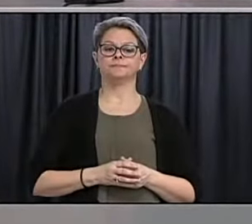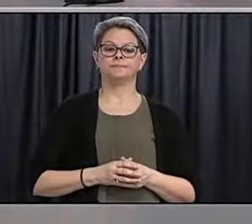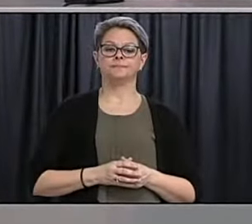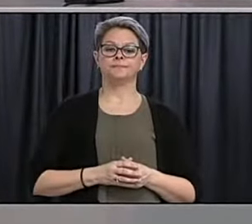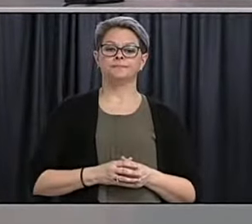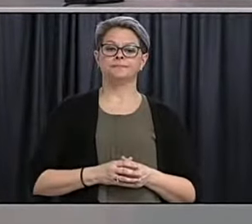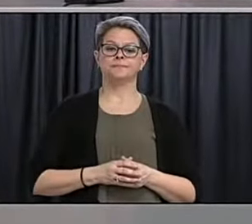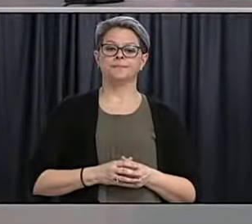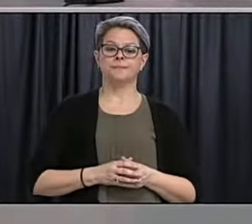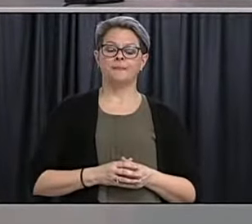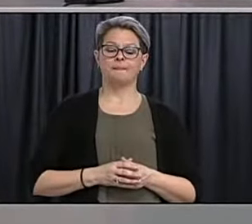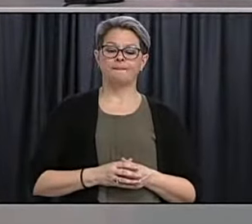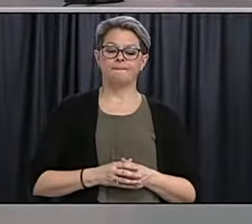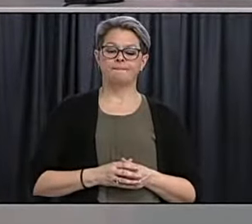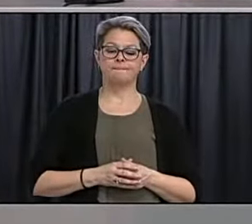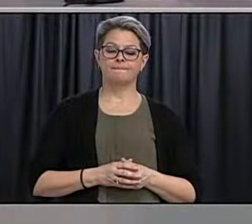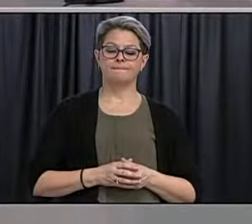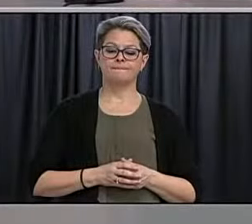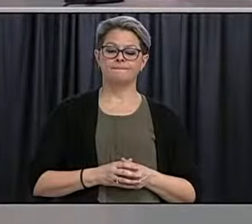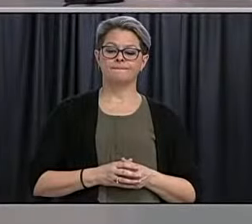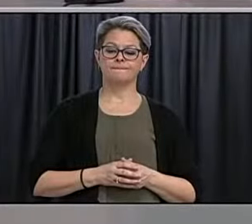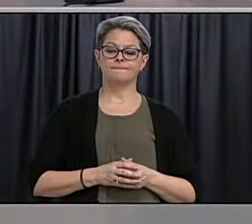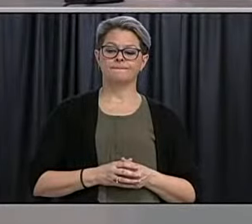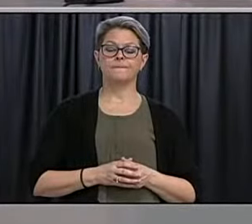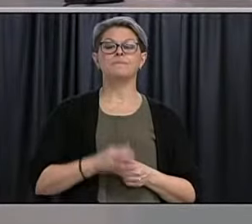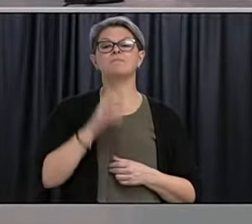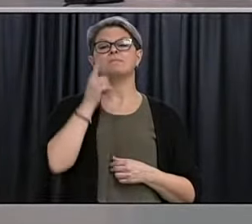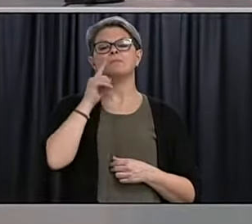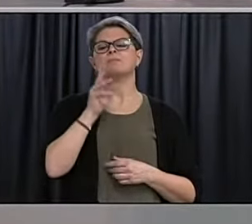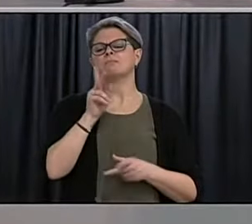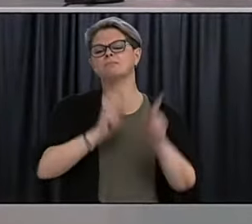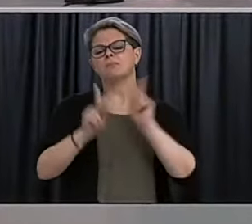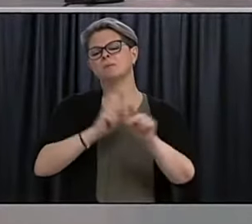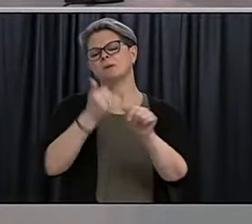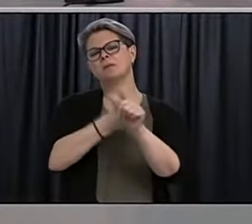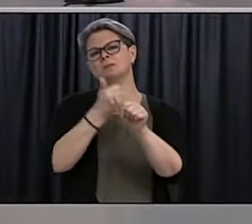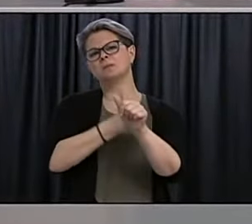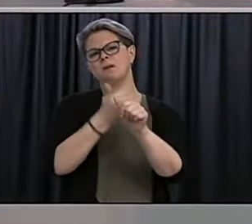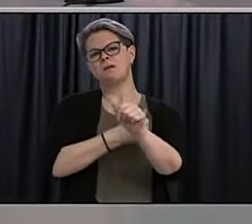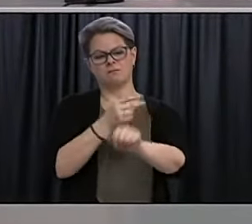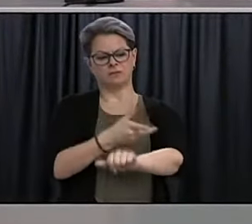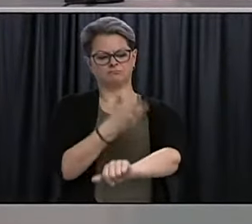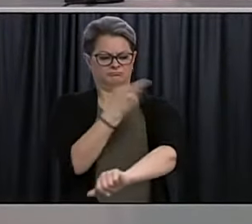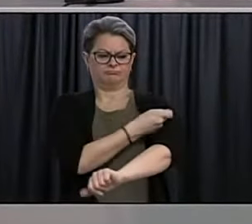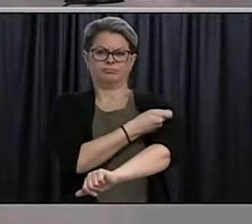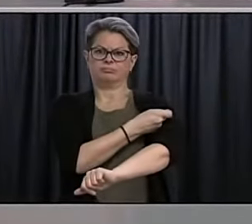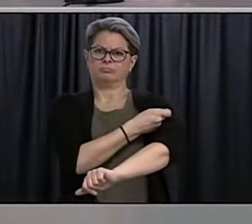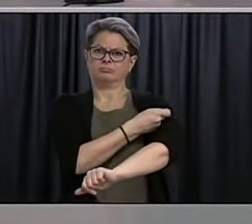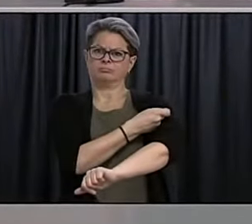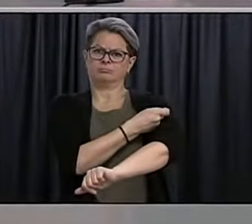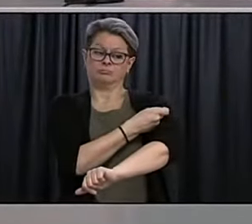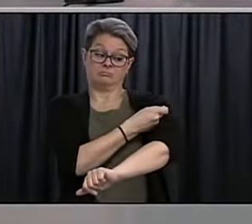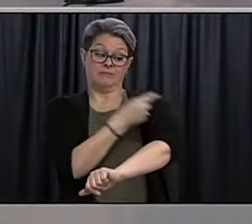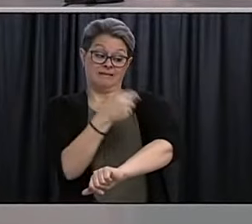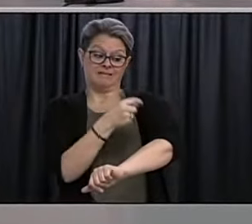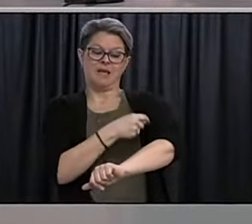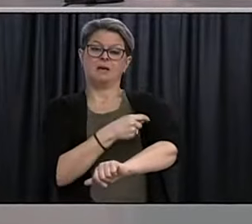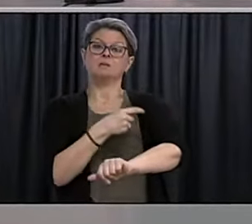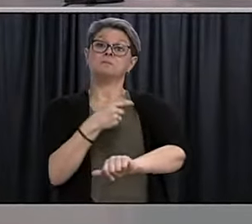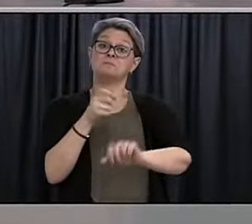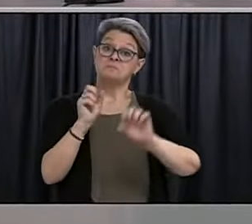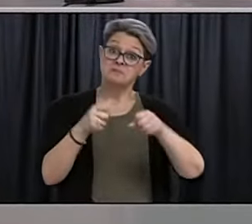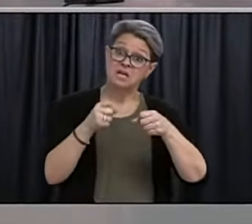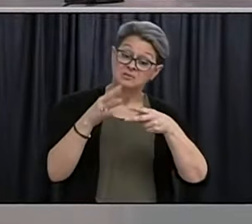For people who are receiving their first dose of the vaccine now, do they have a choice in what